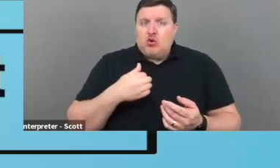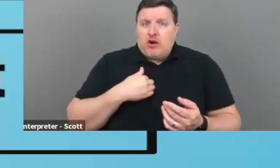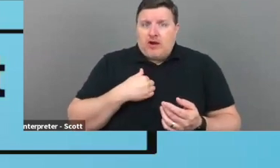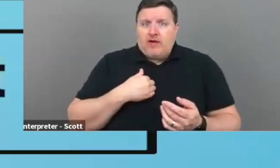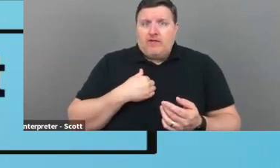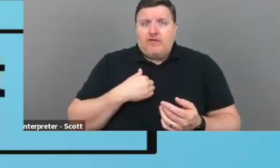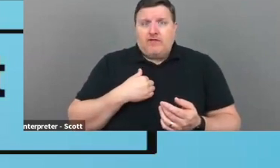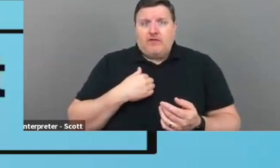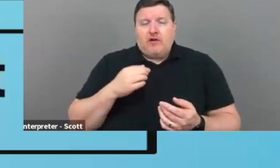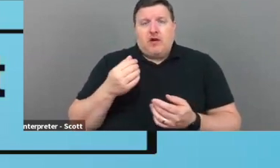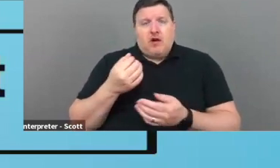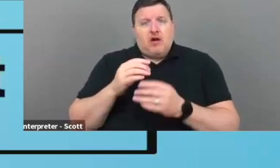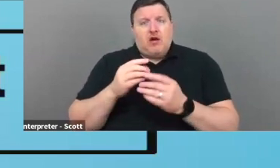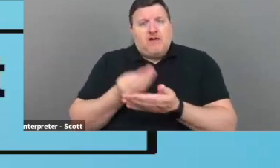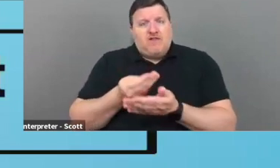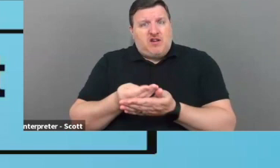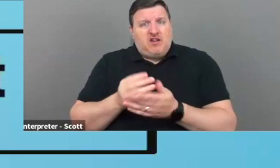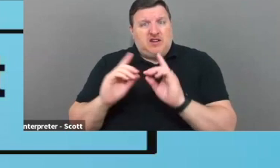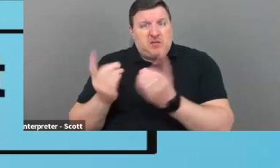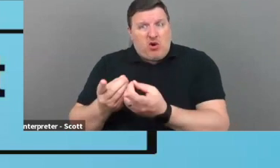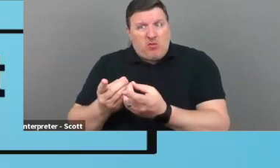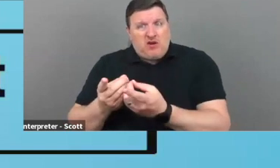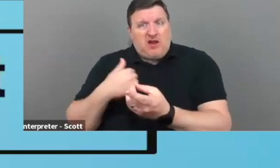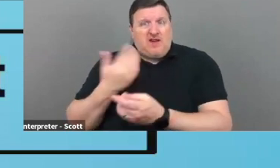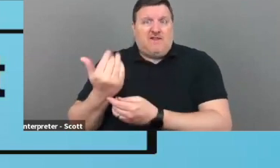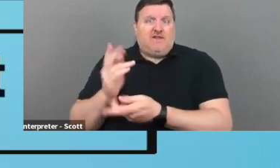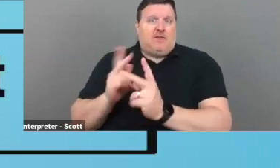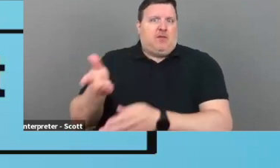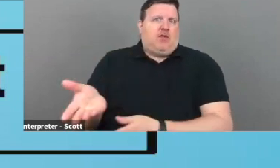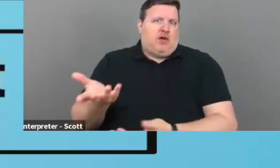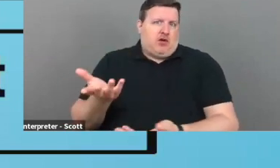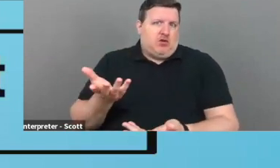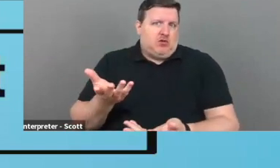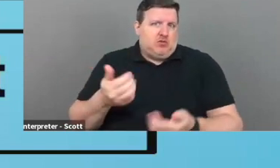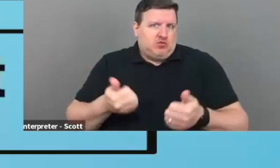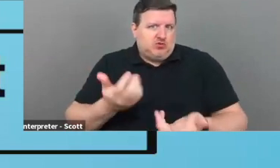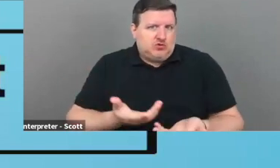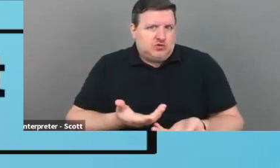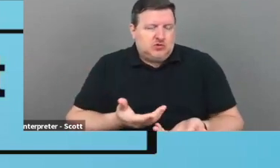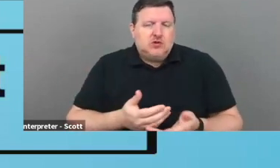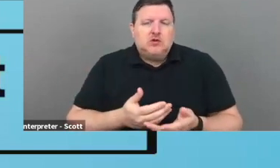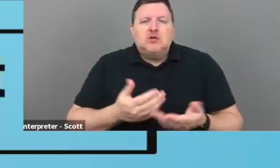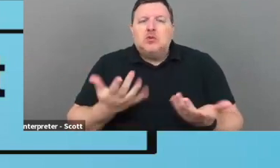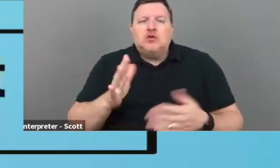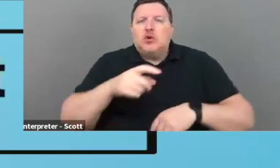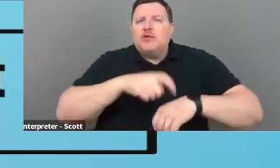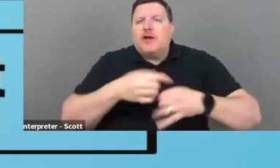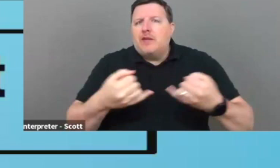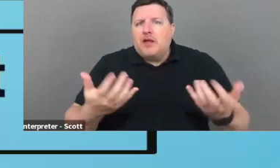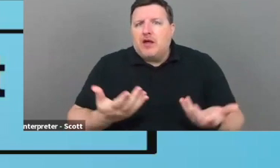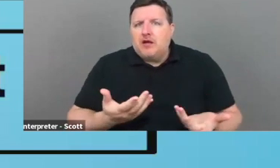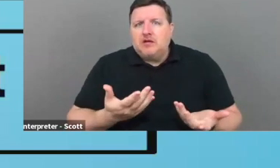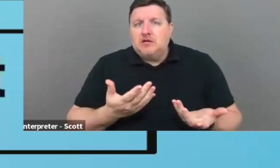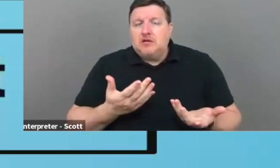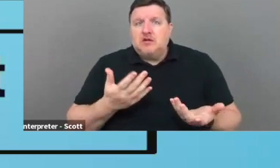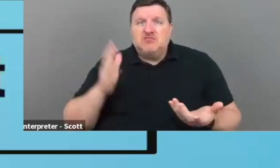funding department where you have 15 people? Um, what's your timeline, right? Do you have a